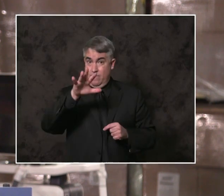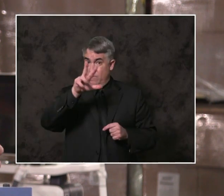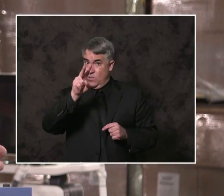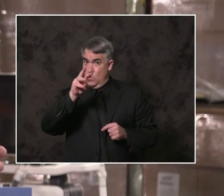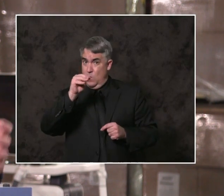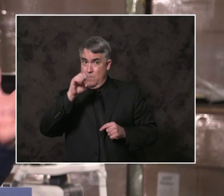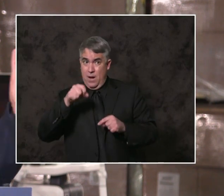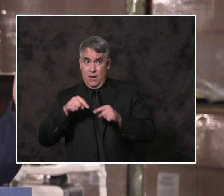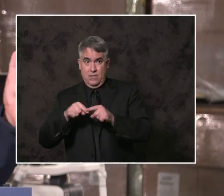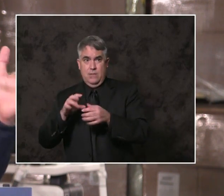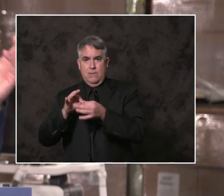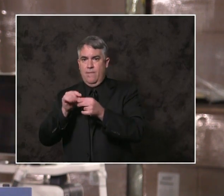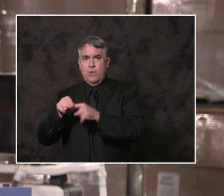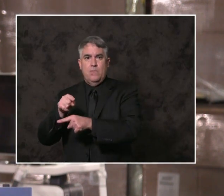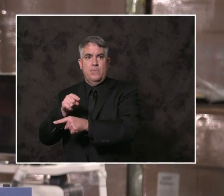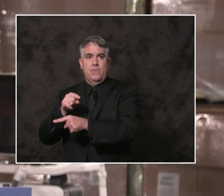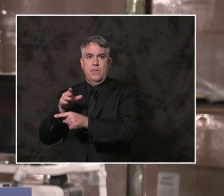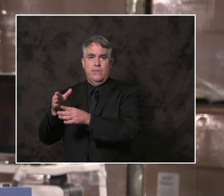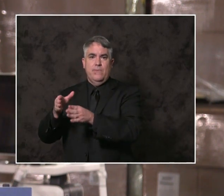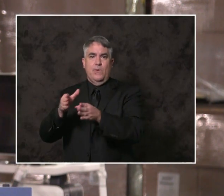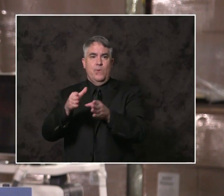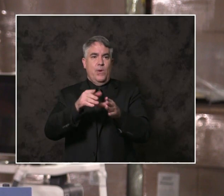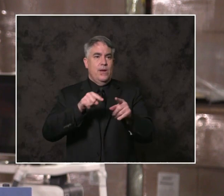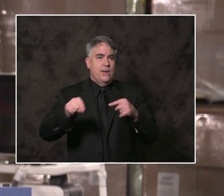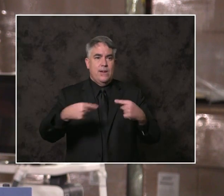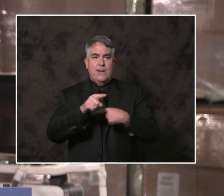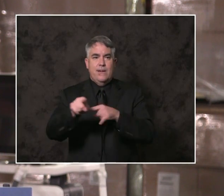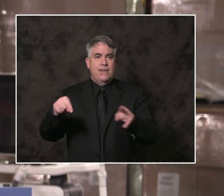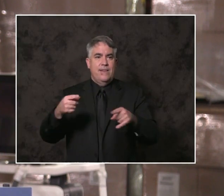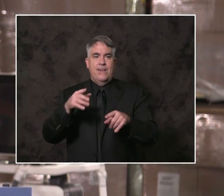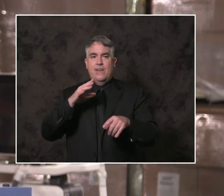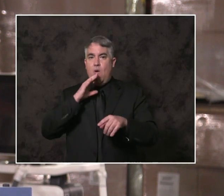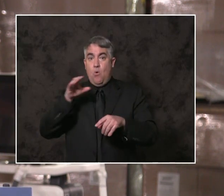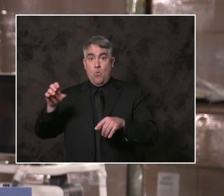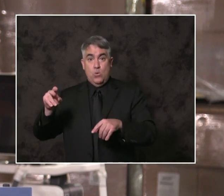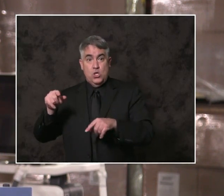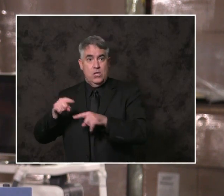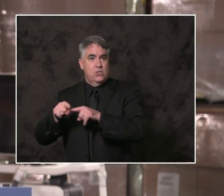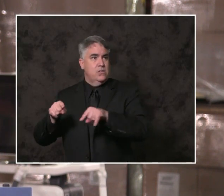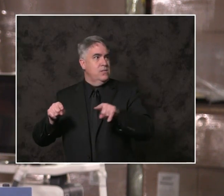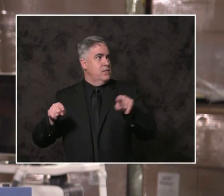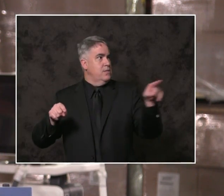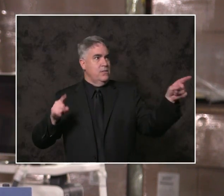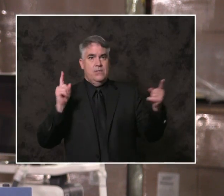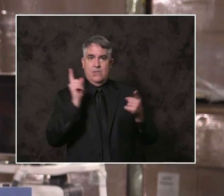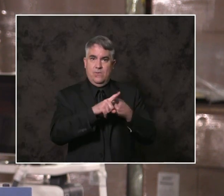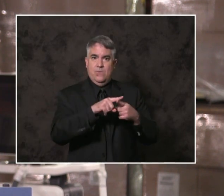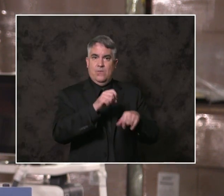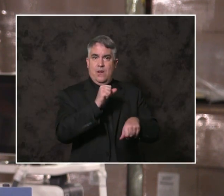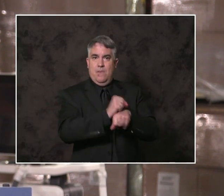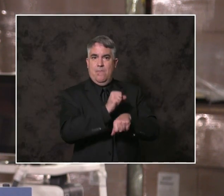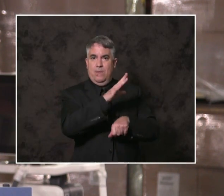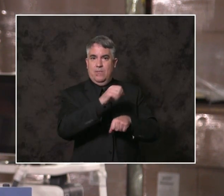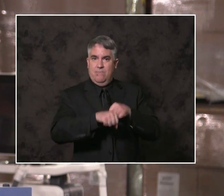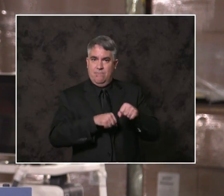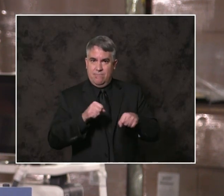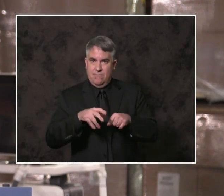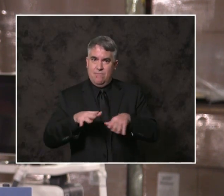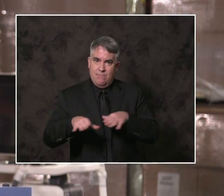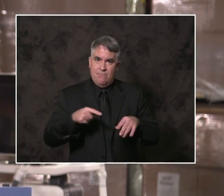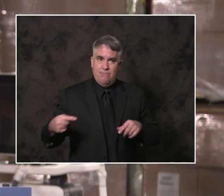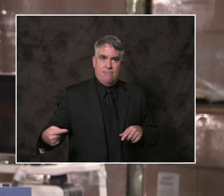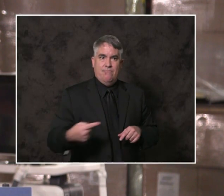walking and bike paths from the ocean all the way to the mountains. I am proposing the creation of an enhanced infrastructure